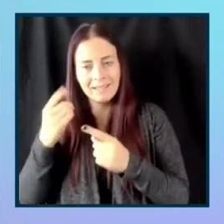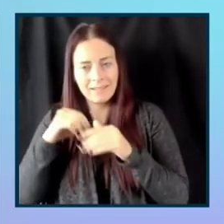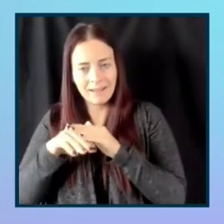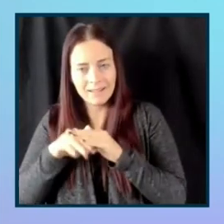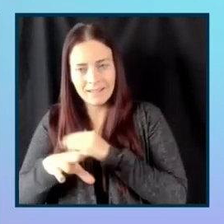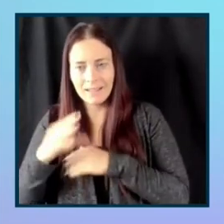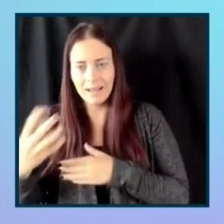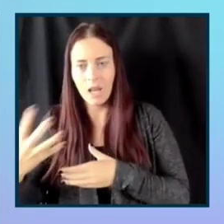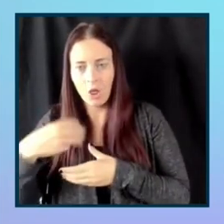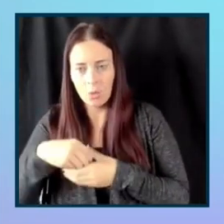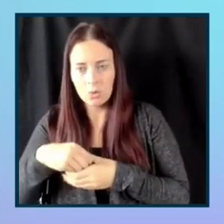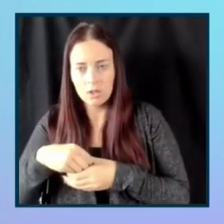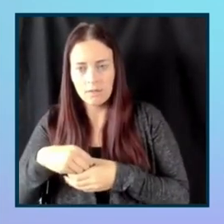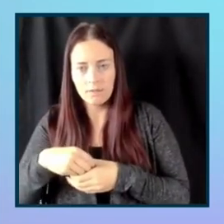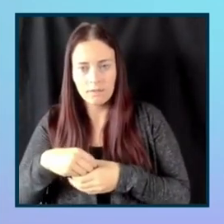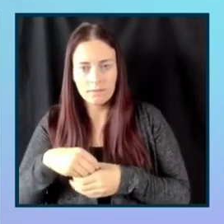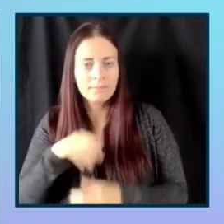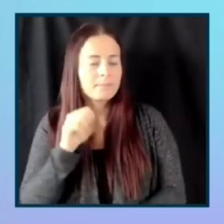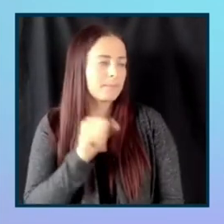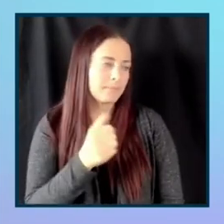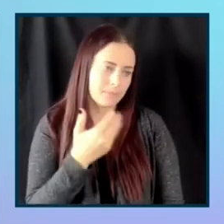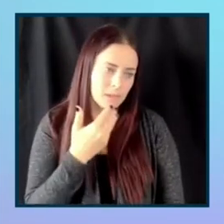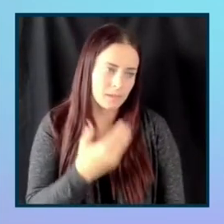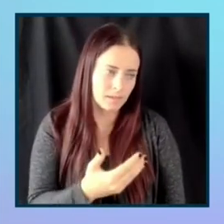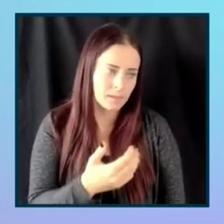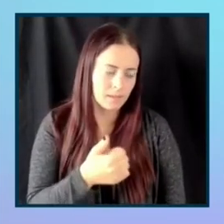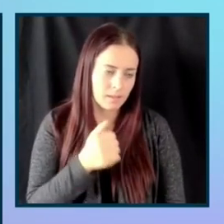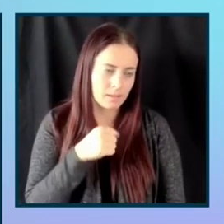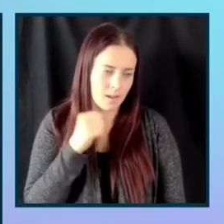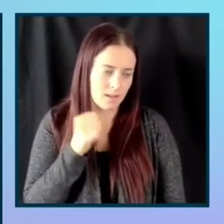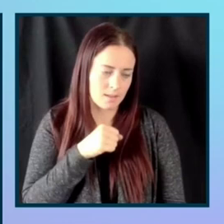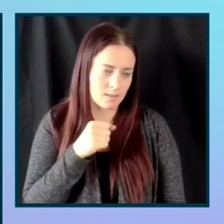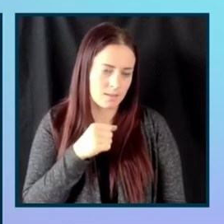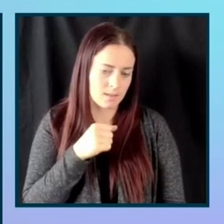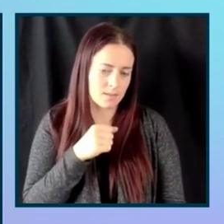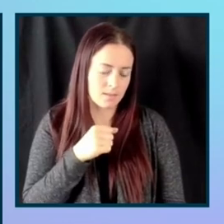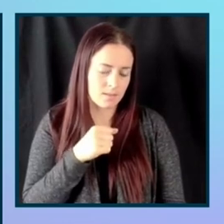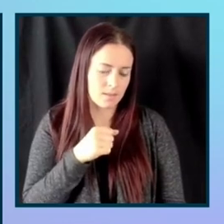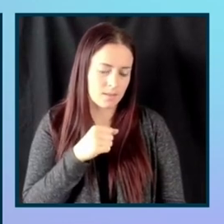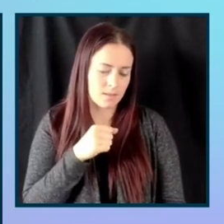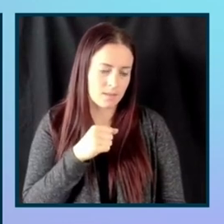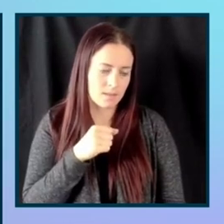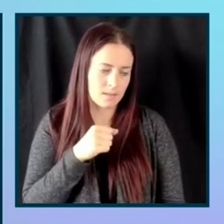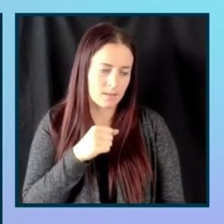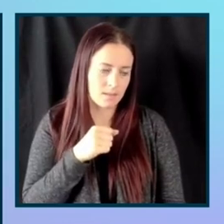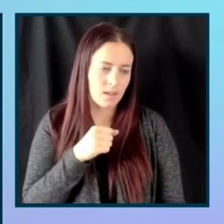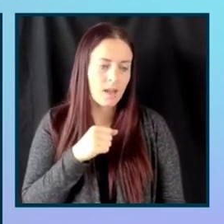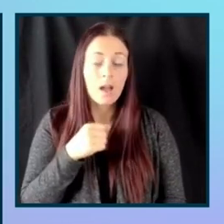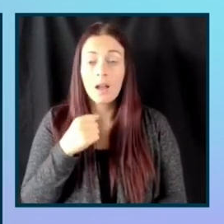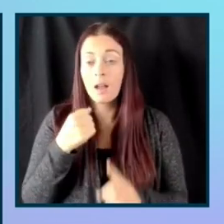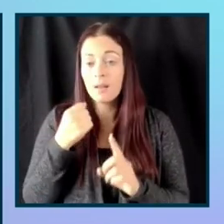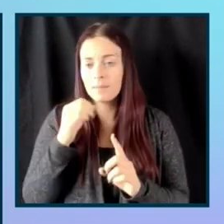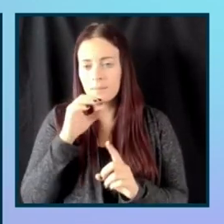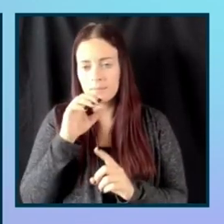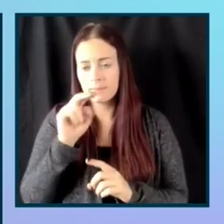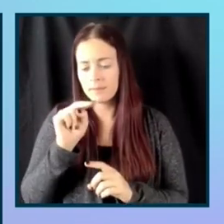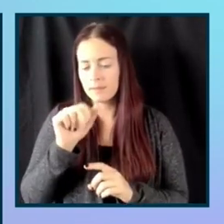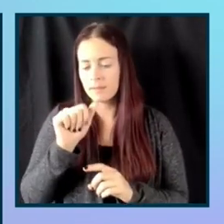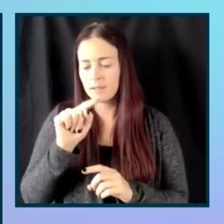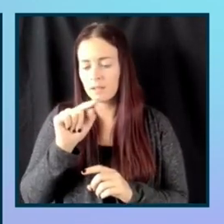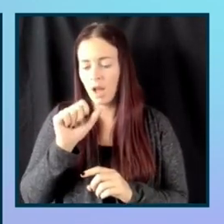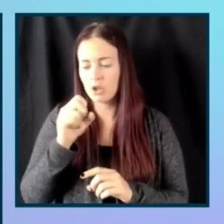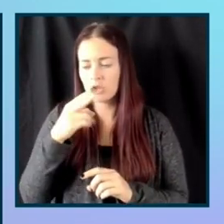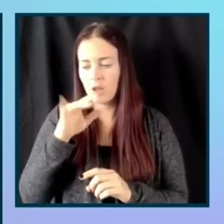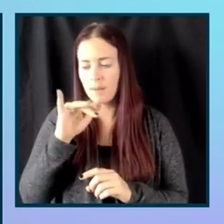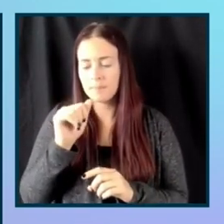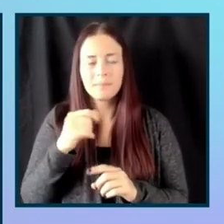That's really well said Faith. Um, one of the things that I fall back on whenever I